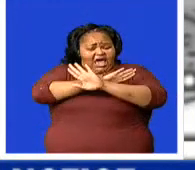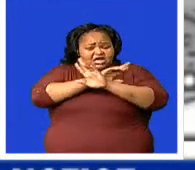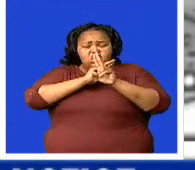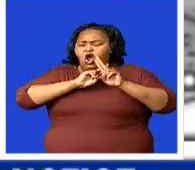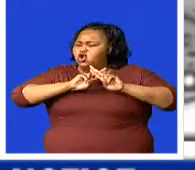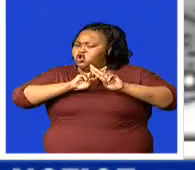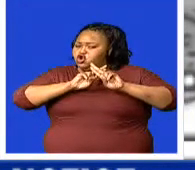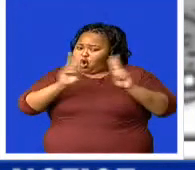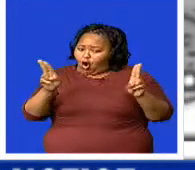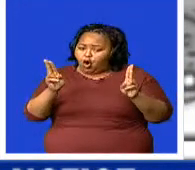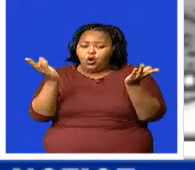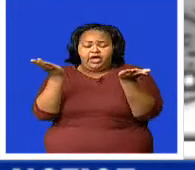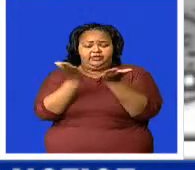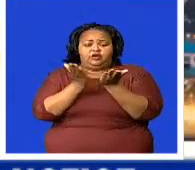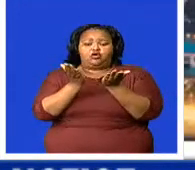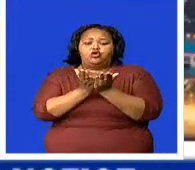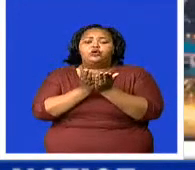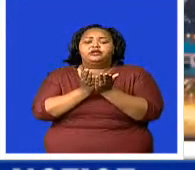further notice.